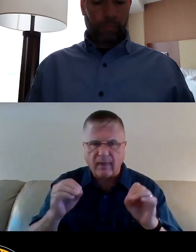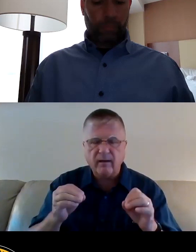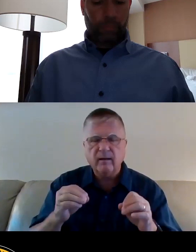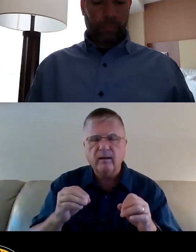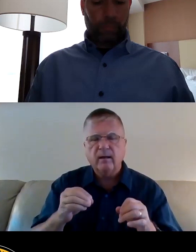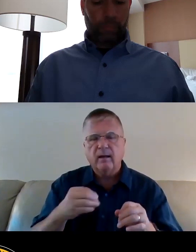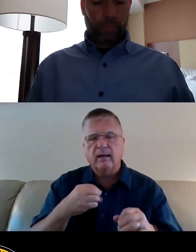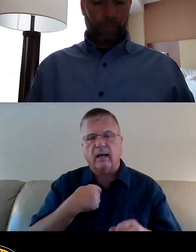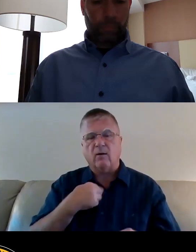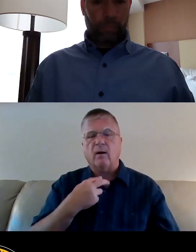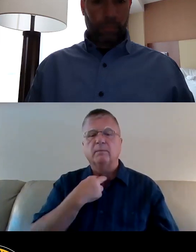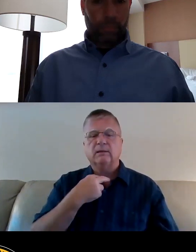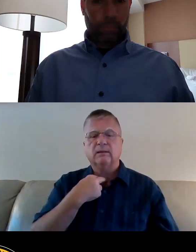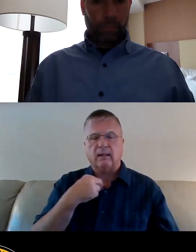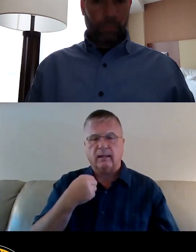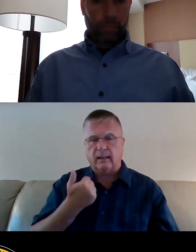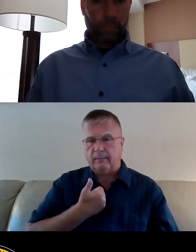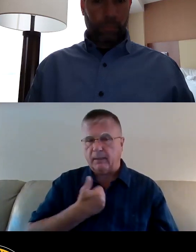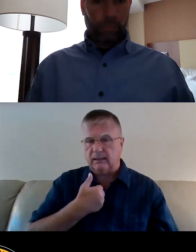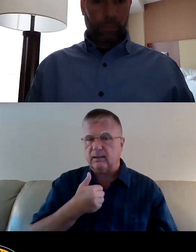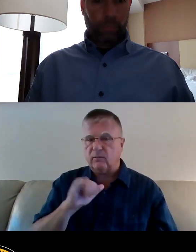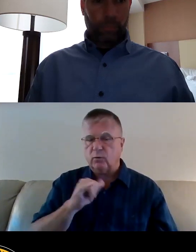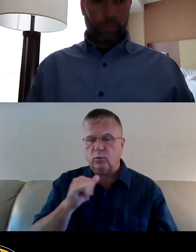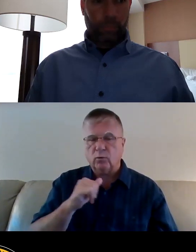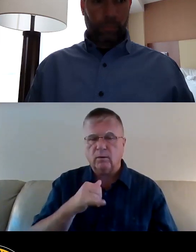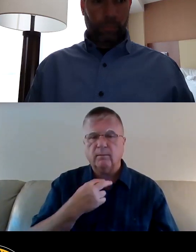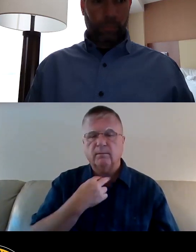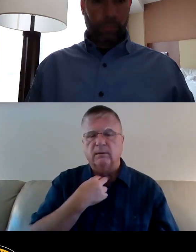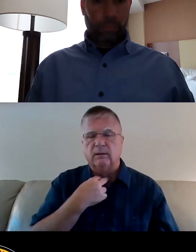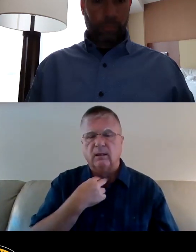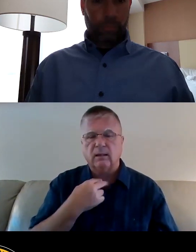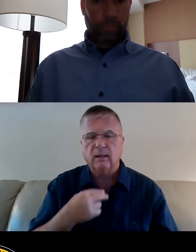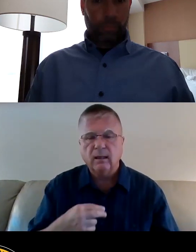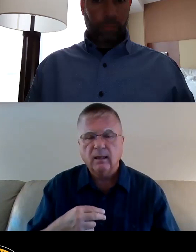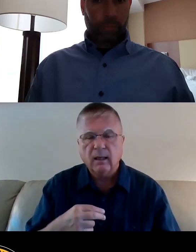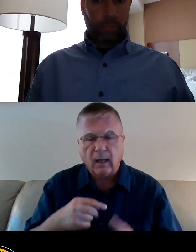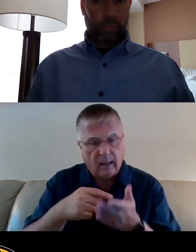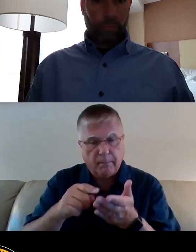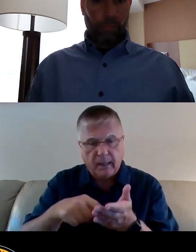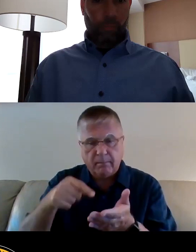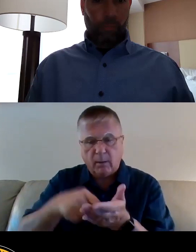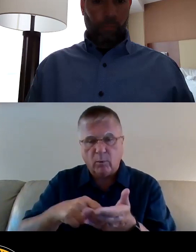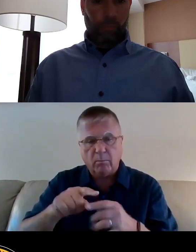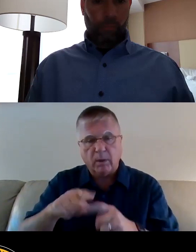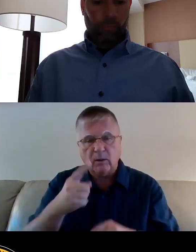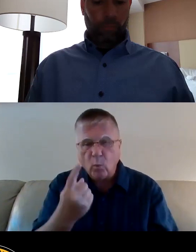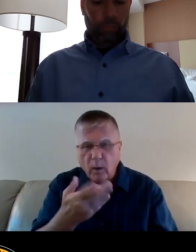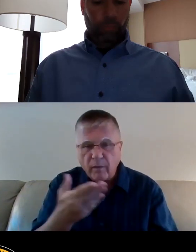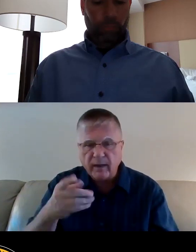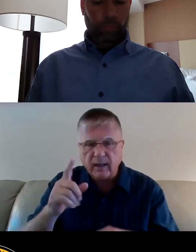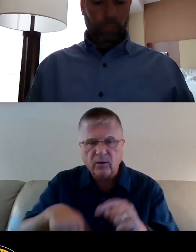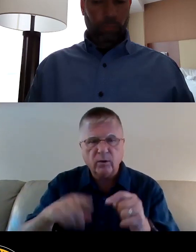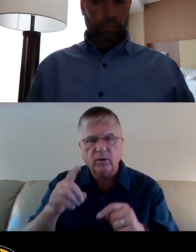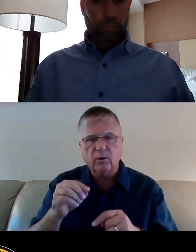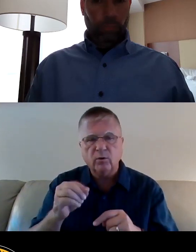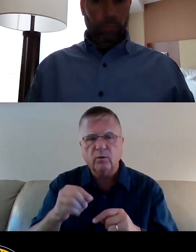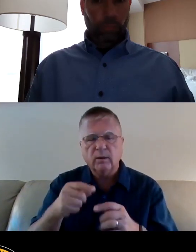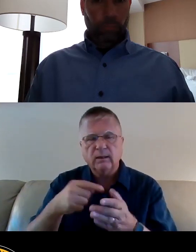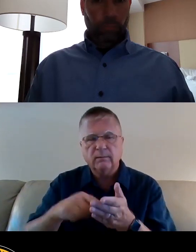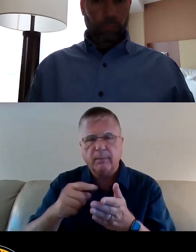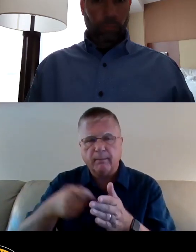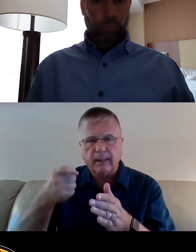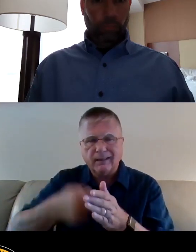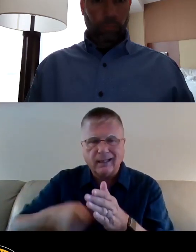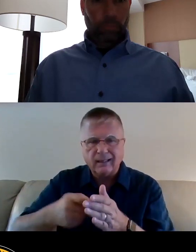myself in that group. Now we're stuck. I paid my mortgage. But the one thing I was unable to pay for taxes. And so